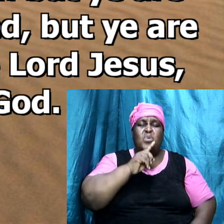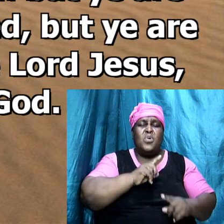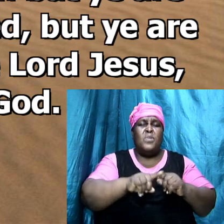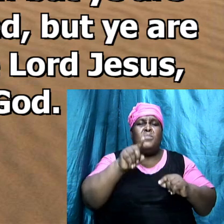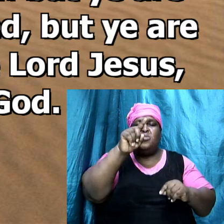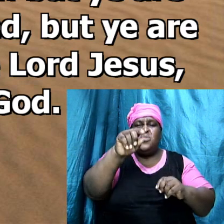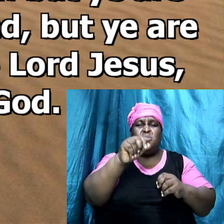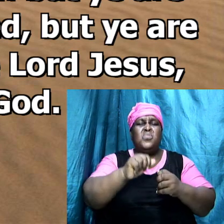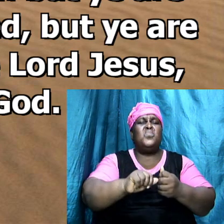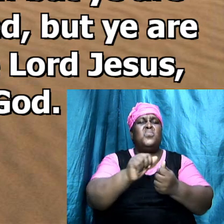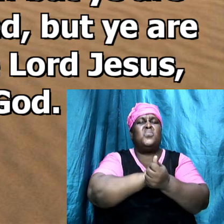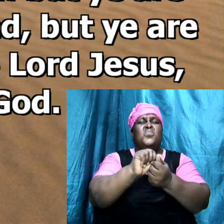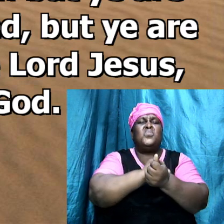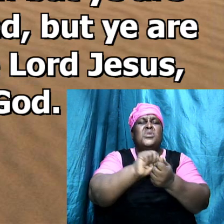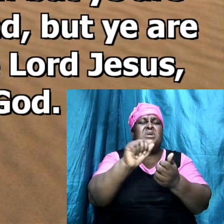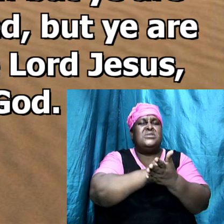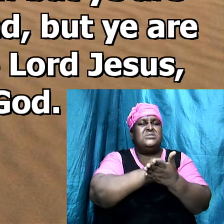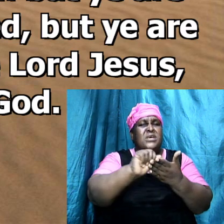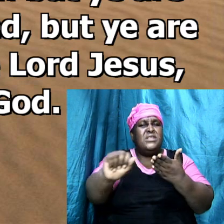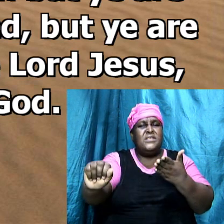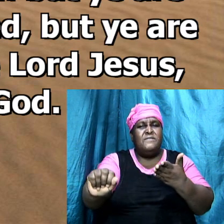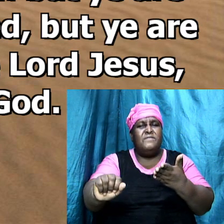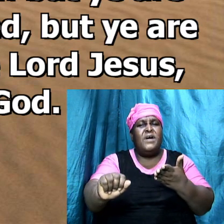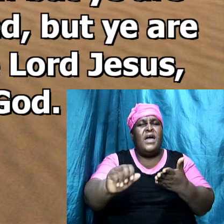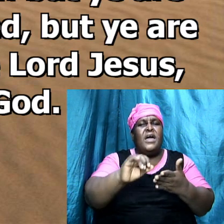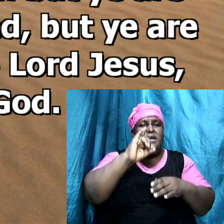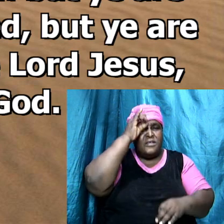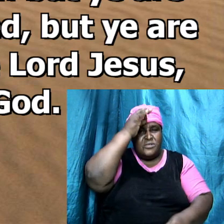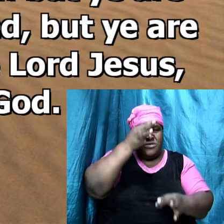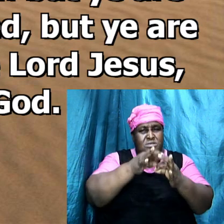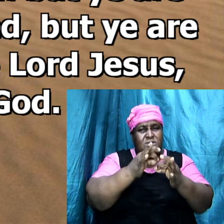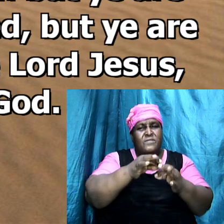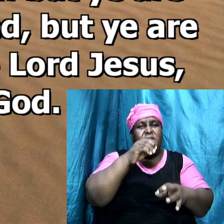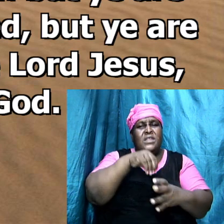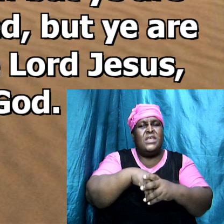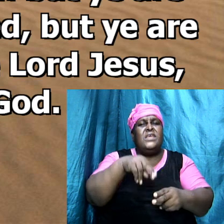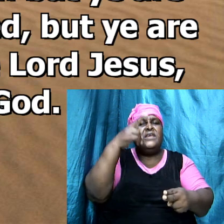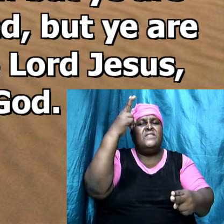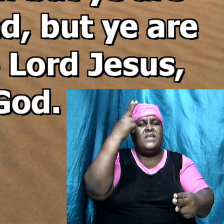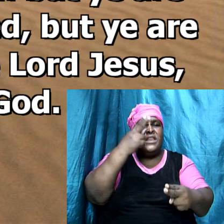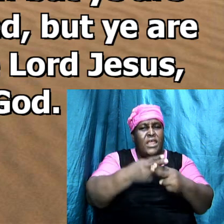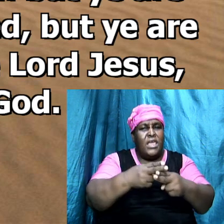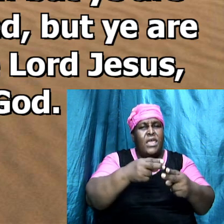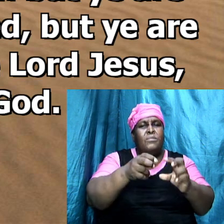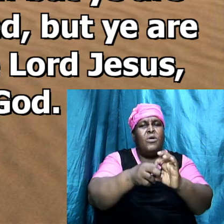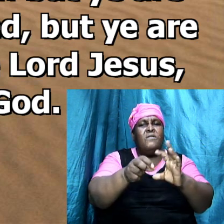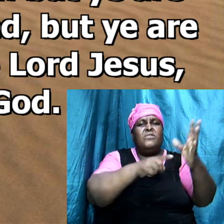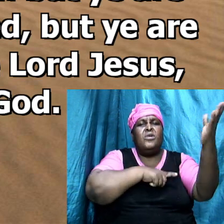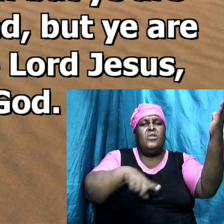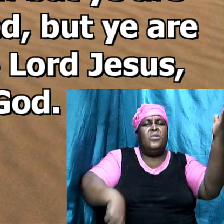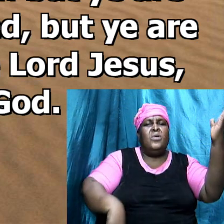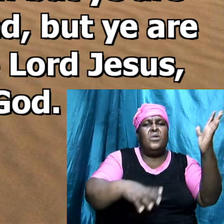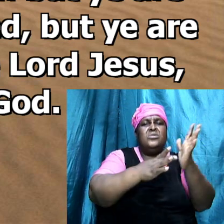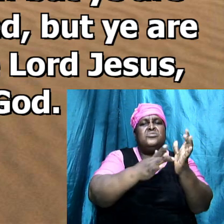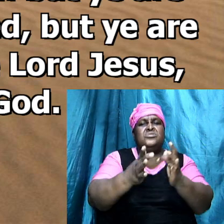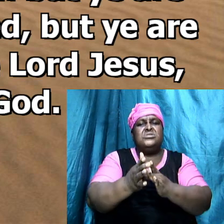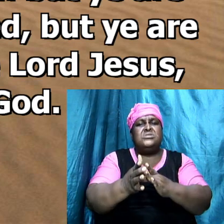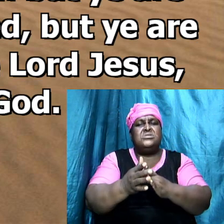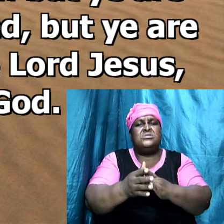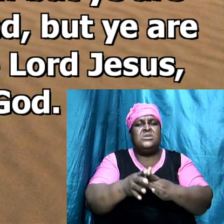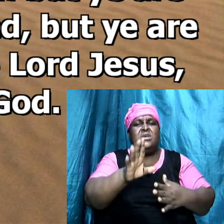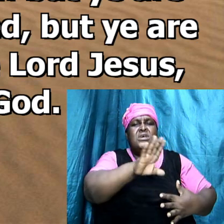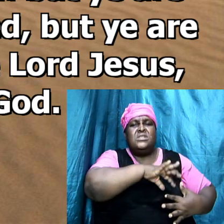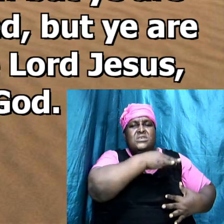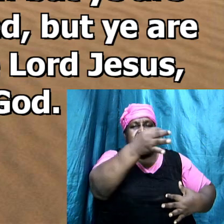washed, but ye are sanctified, but ye are justified in the name, hallelujah, of the Lord Jesus Christ and the spirit